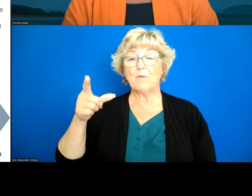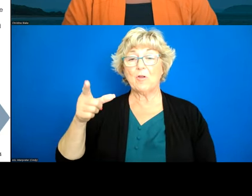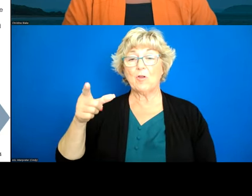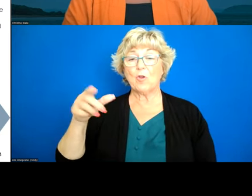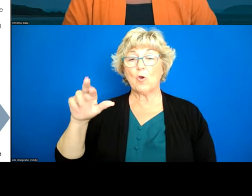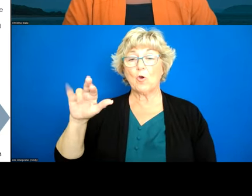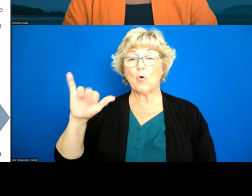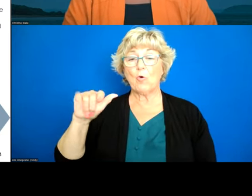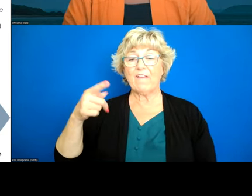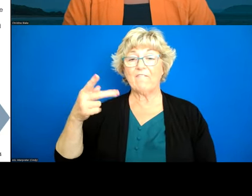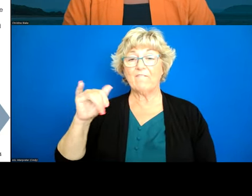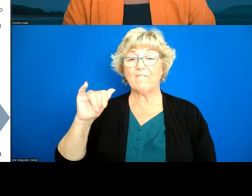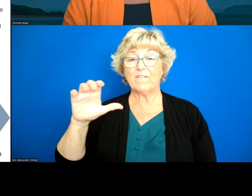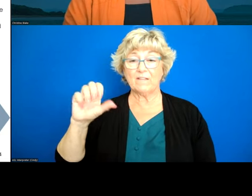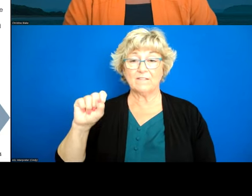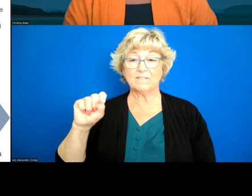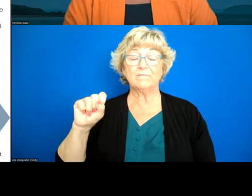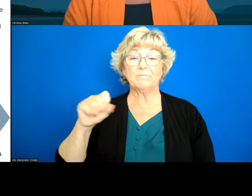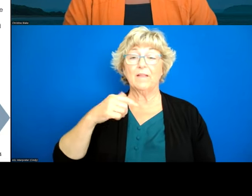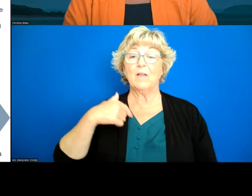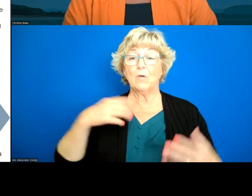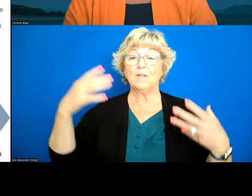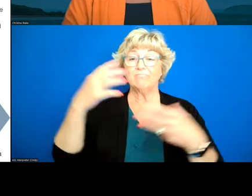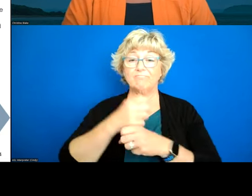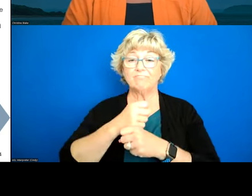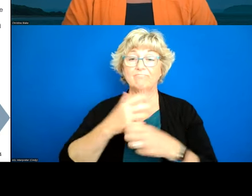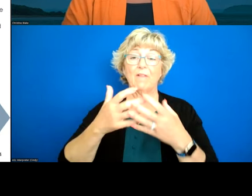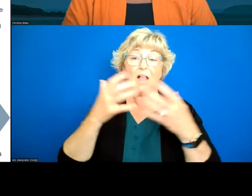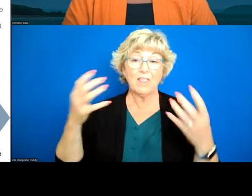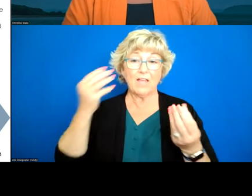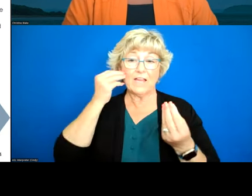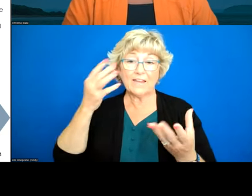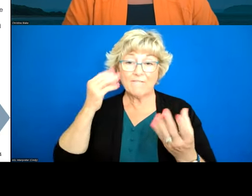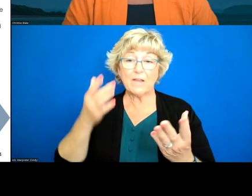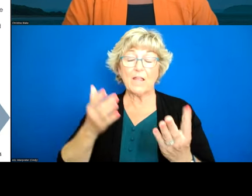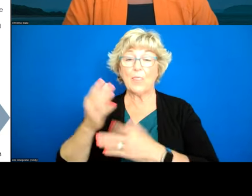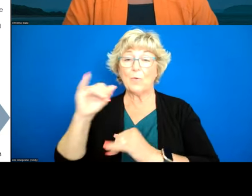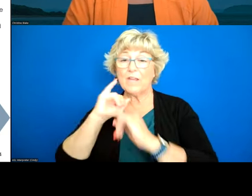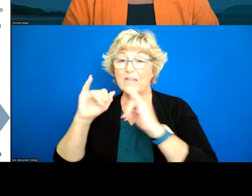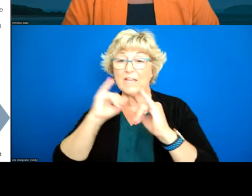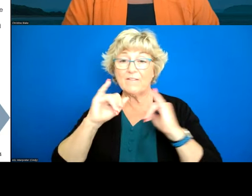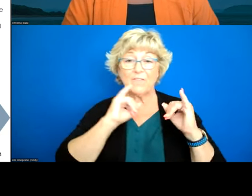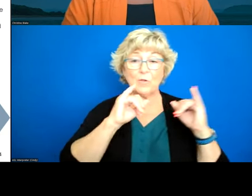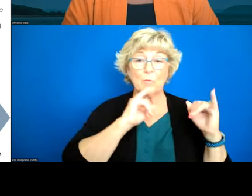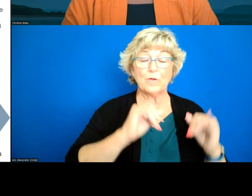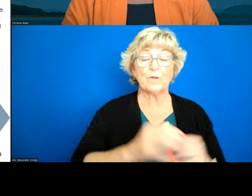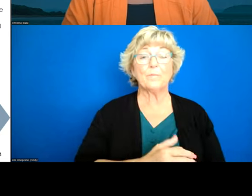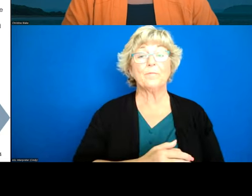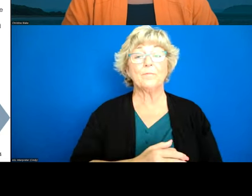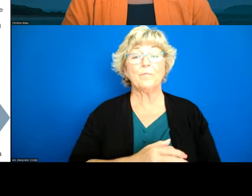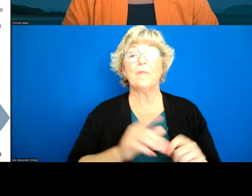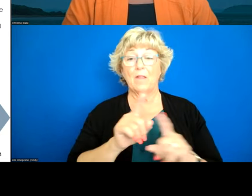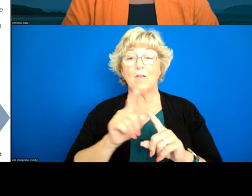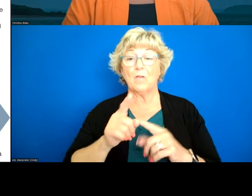um information we have completed our um our interviews of as of today and we've also